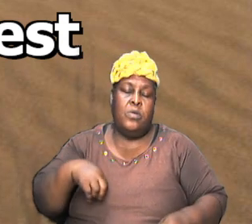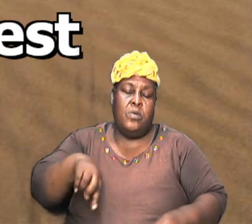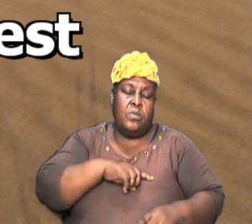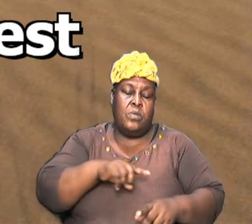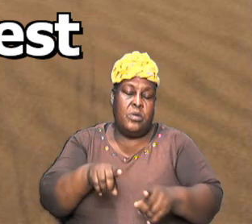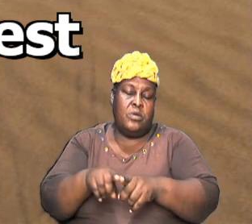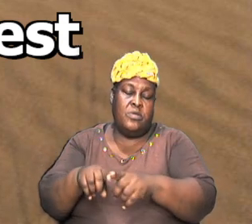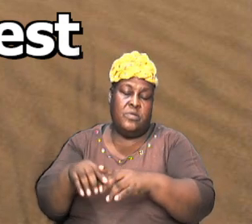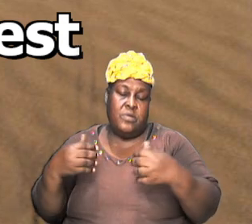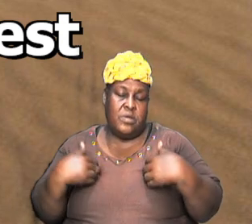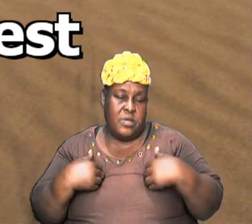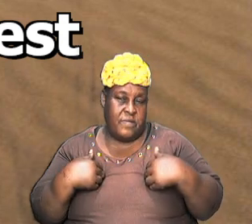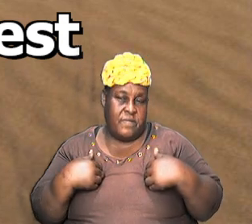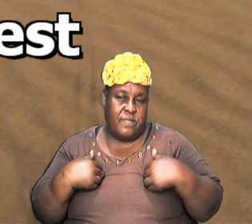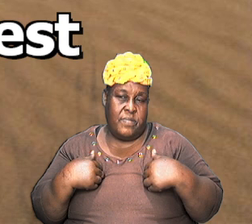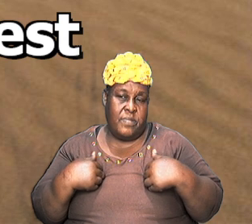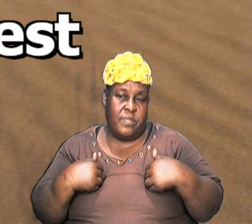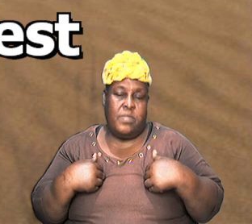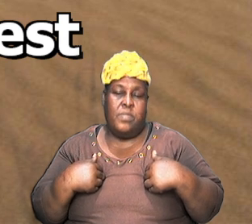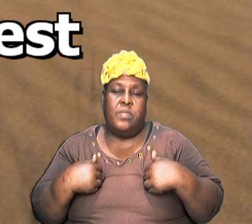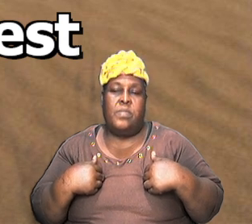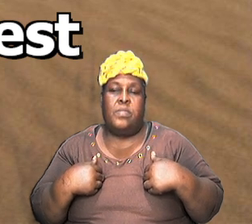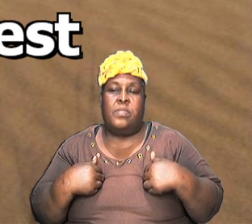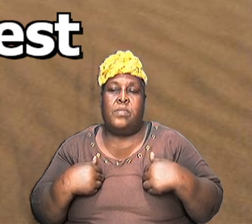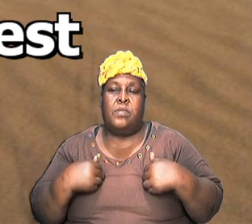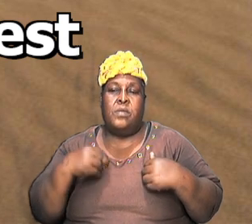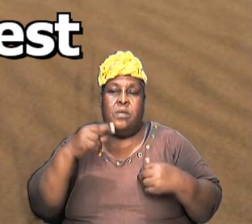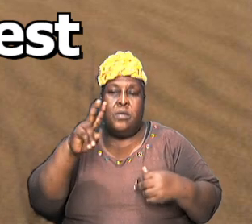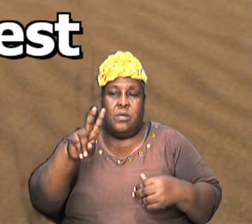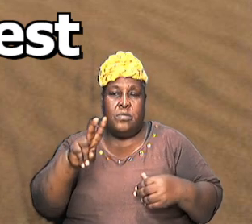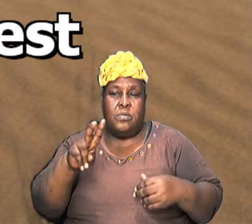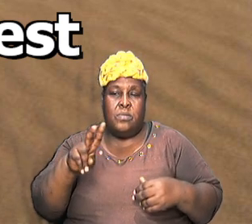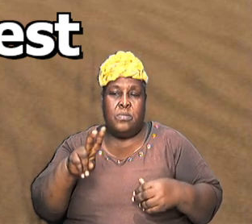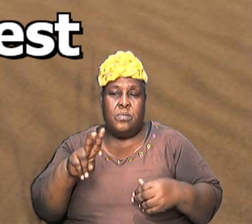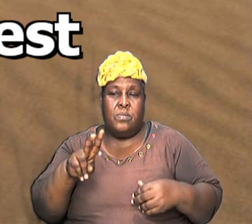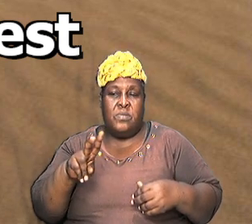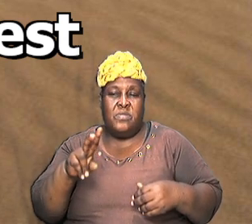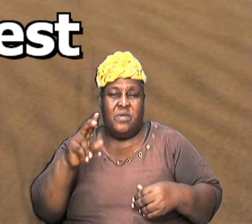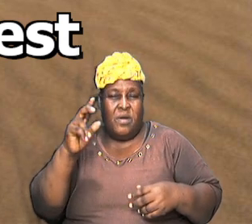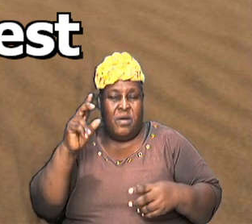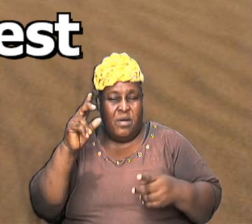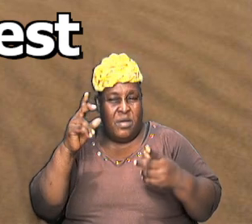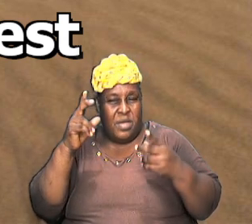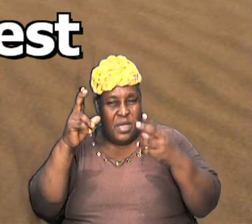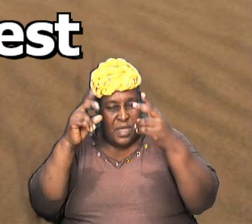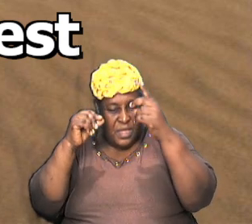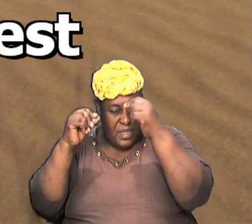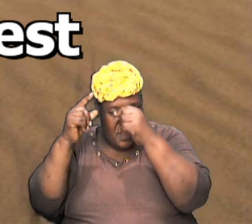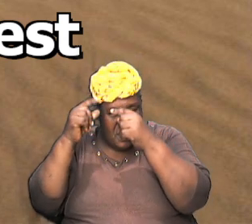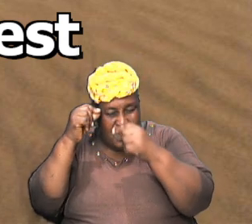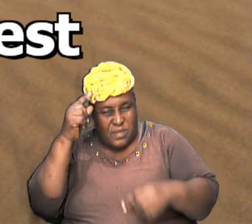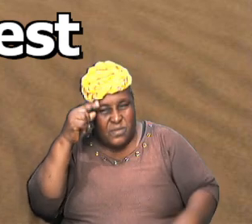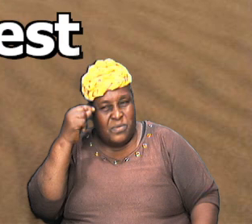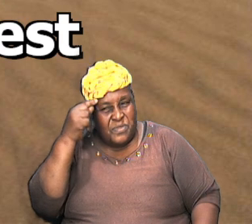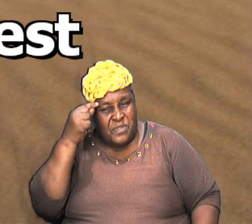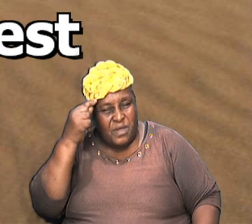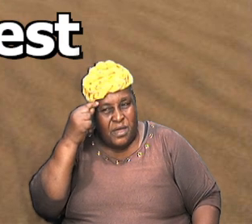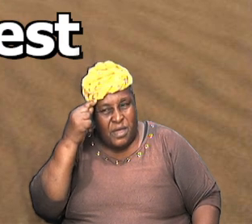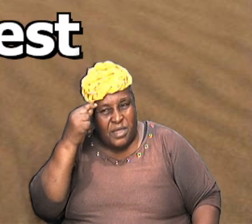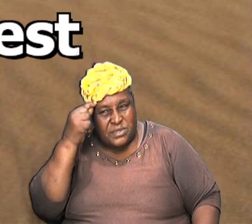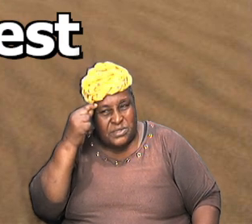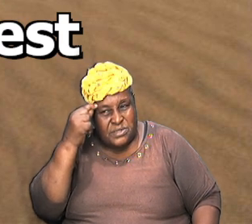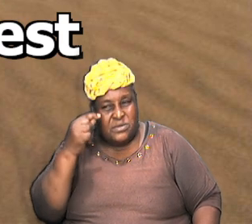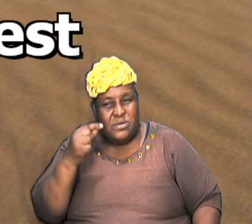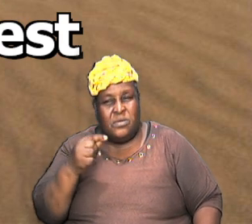and like I said there are two schools of thoughts on this and I don't want to take a